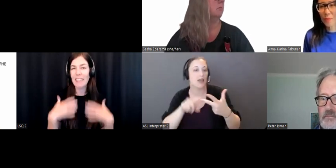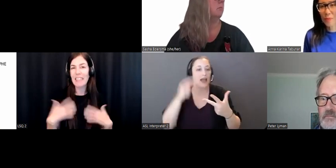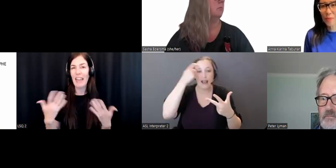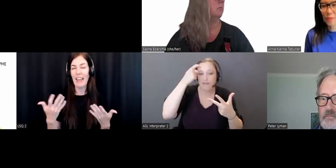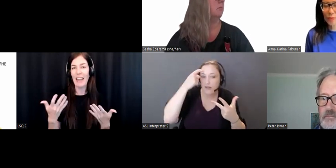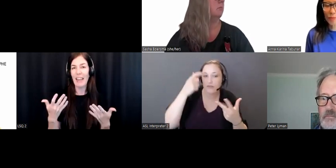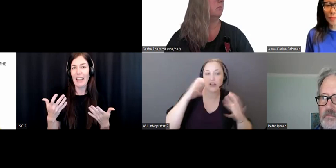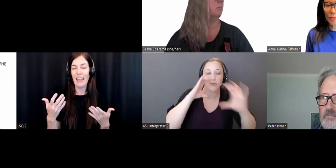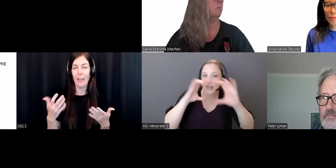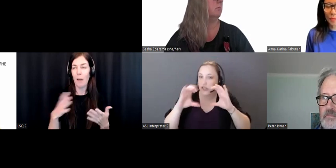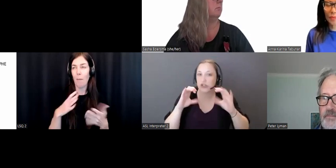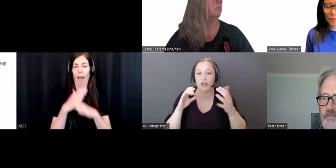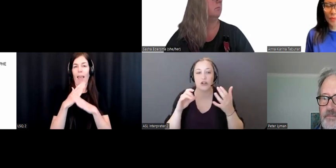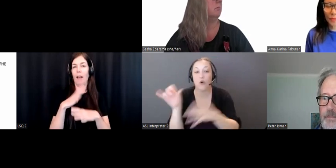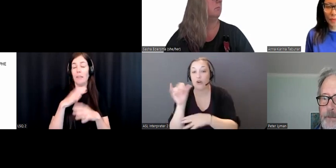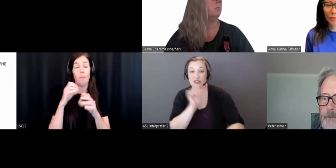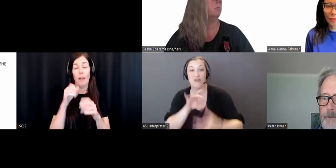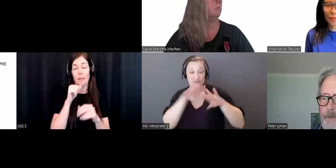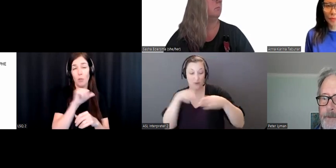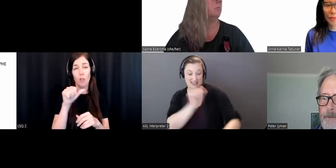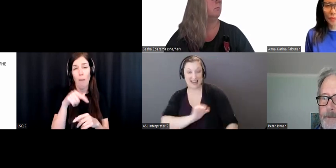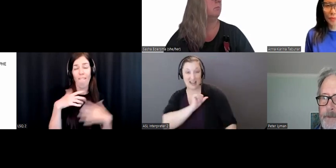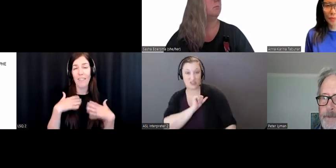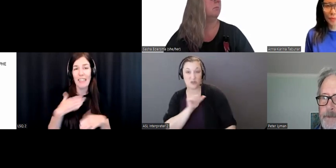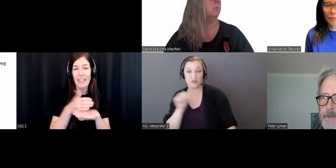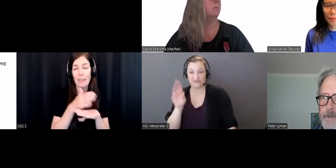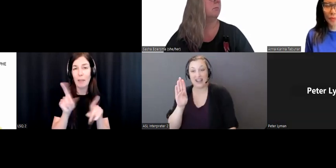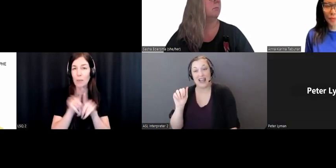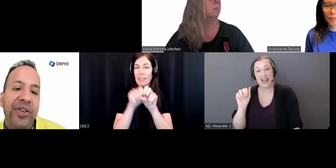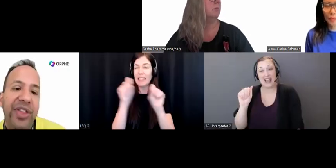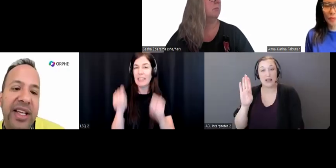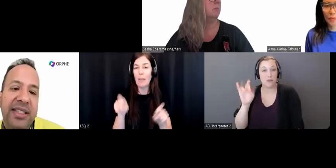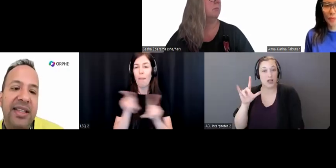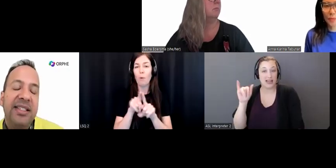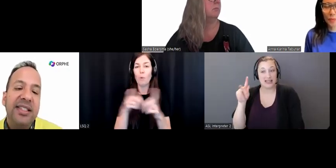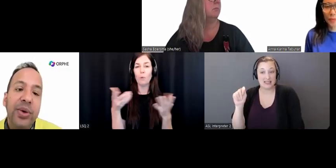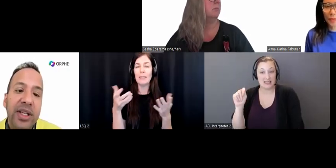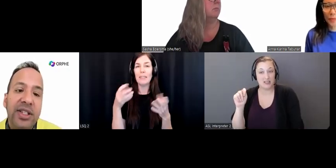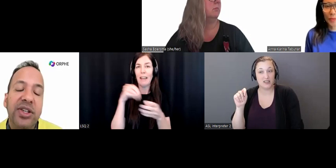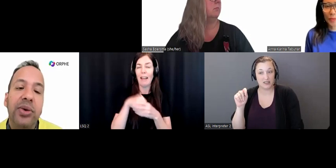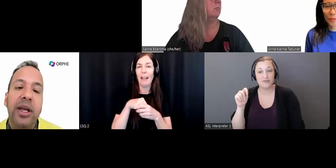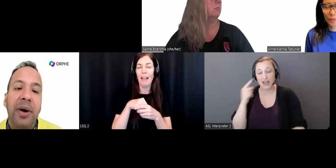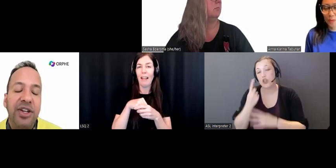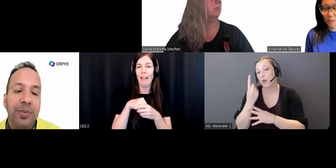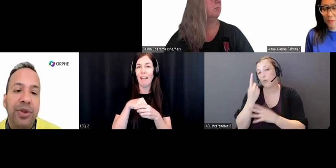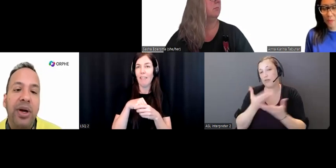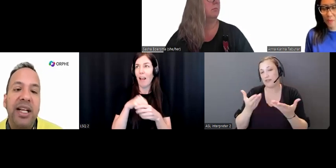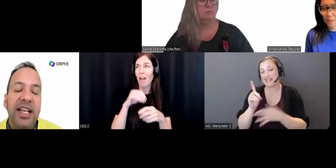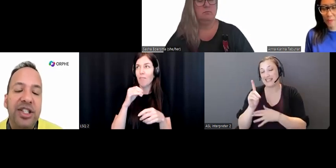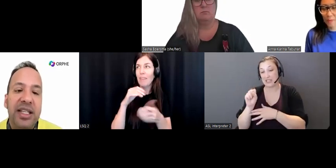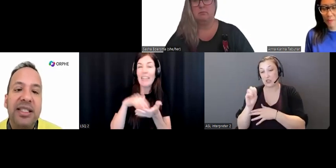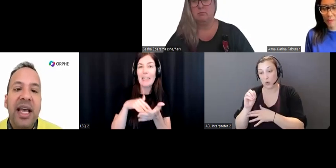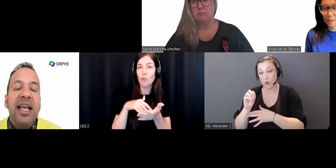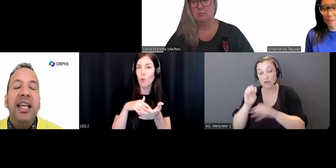And they can be attitudinal or ableist, as Sasha outlined. And I think one of the powerful things that the DSO can do in partnership with